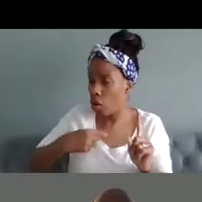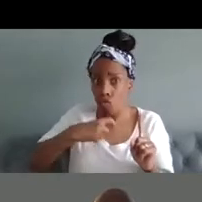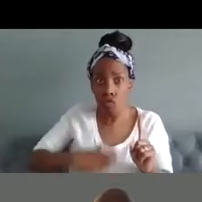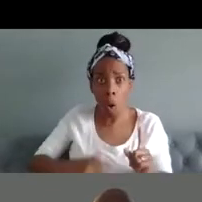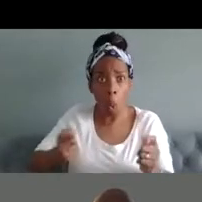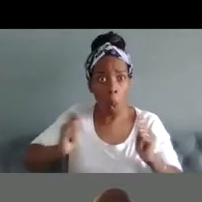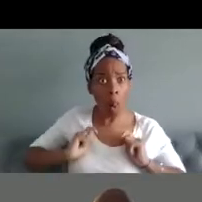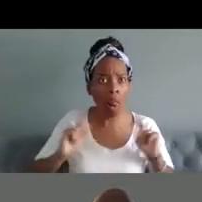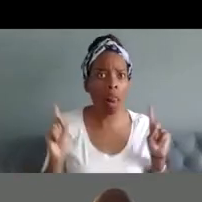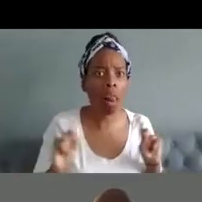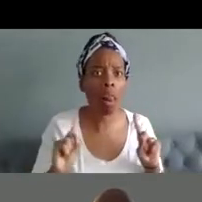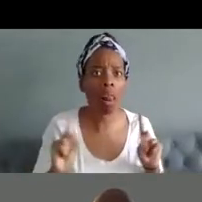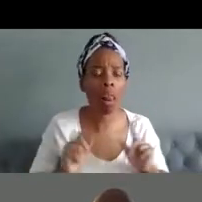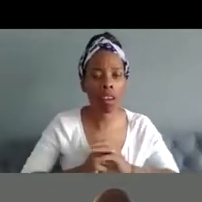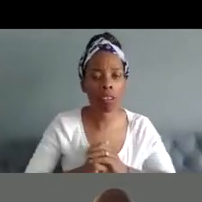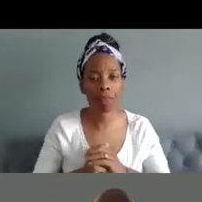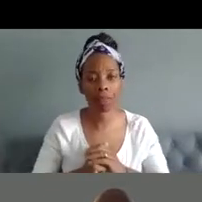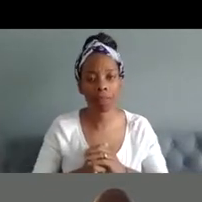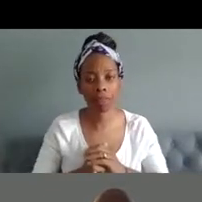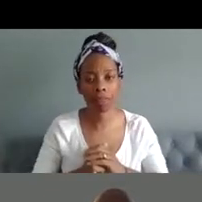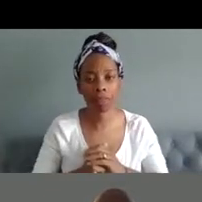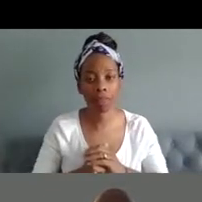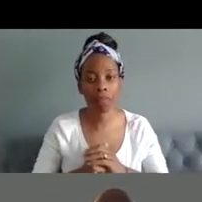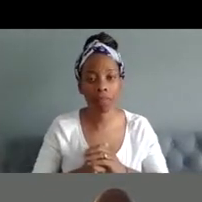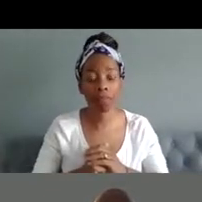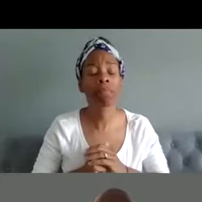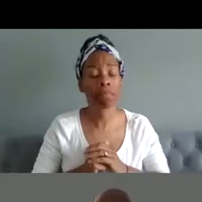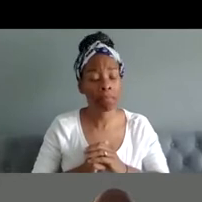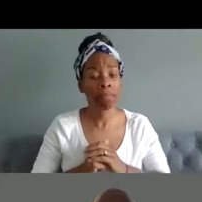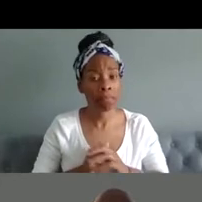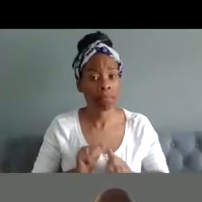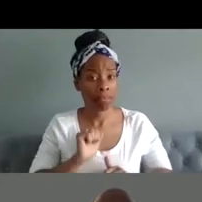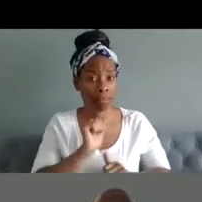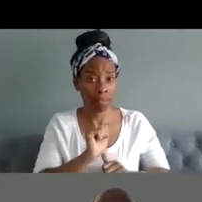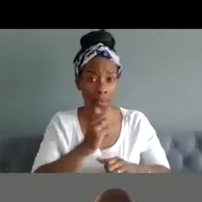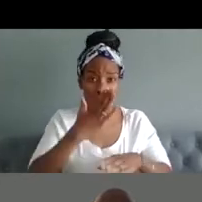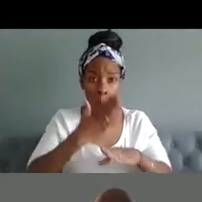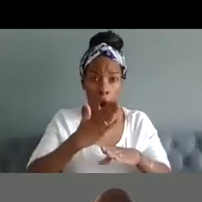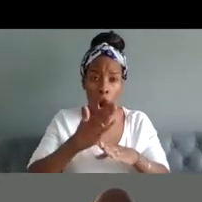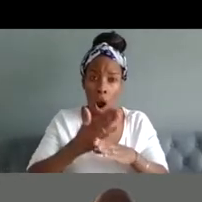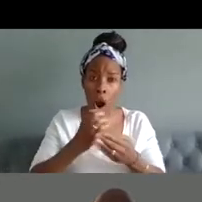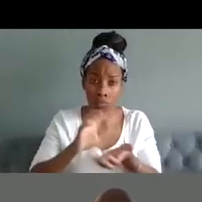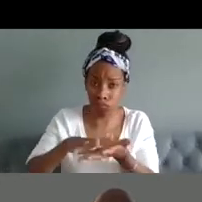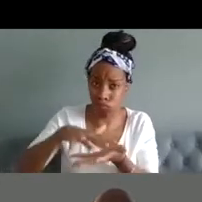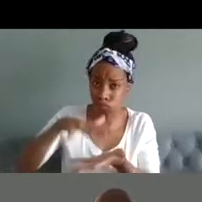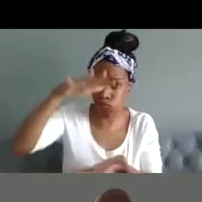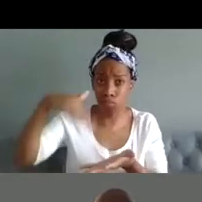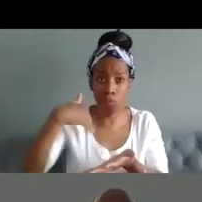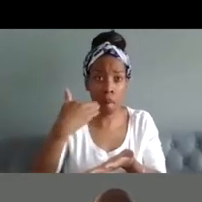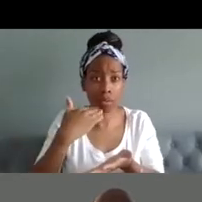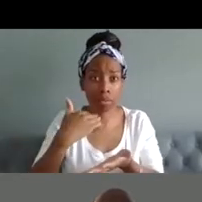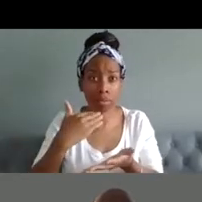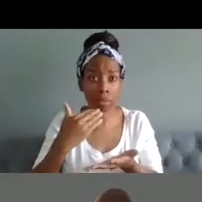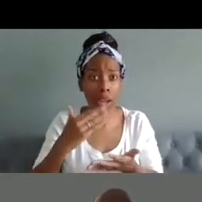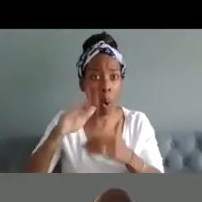sharif had a really uh prolific output of work over a sort of six or seven year period